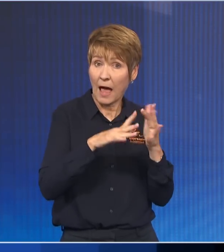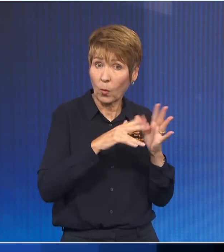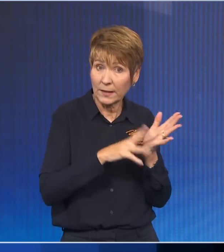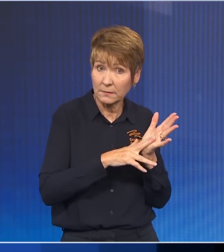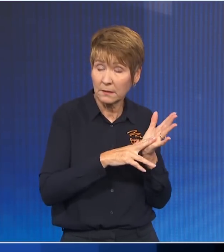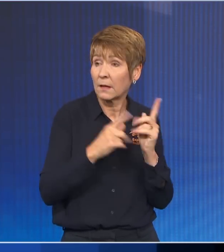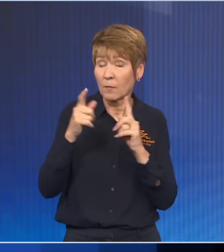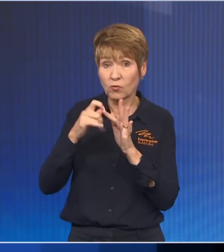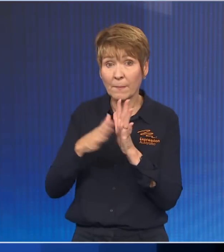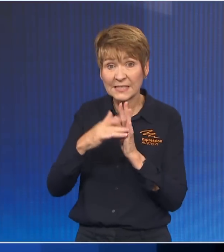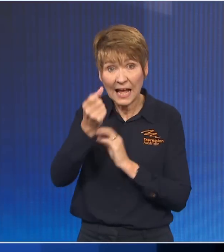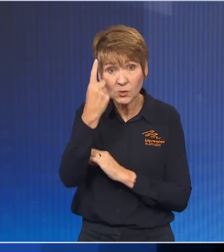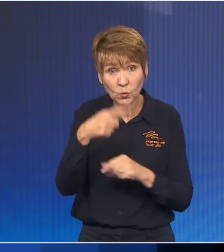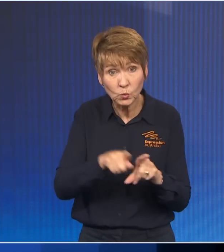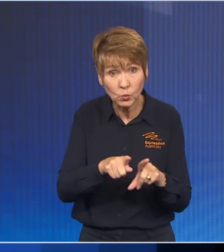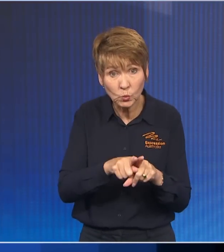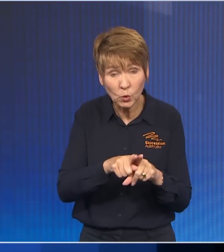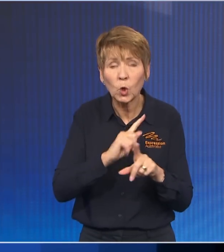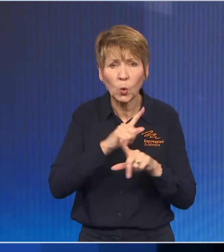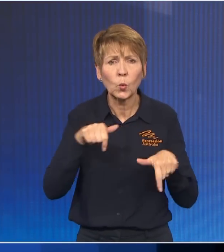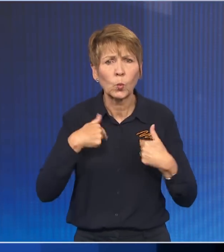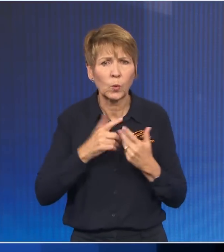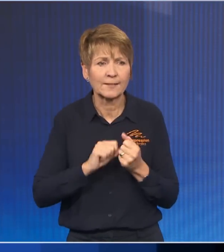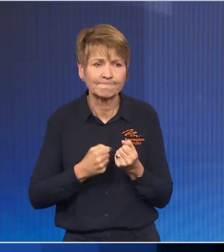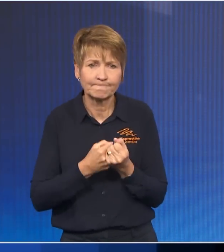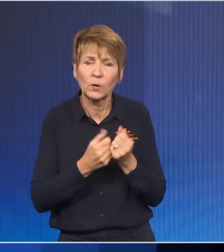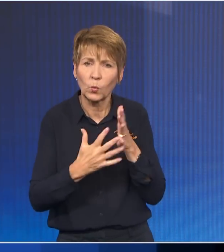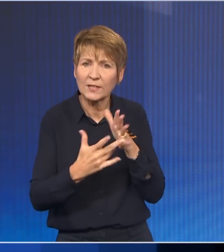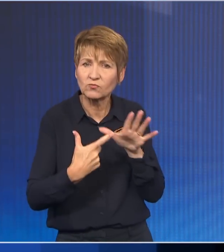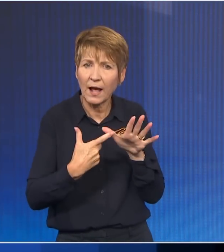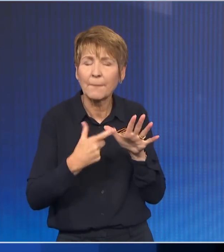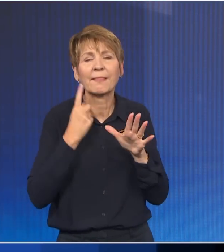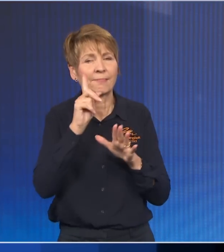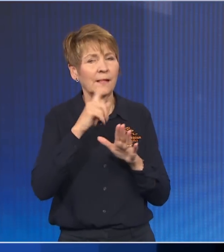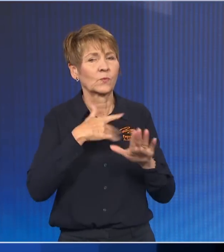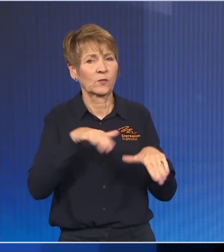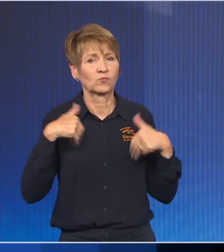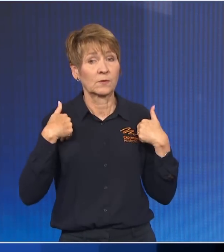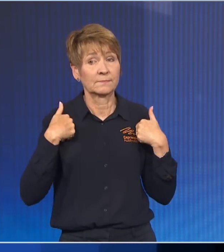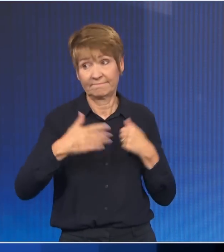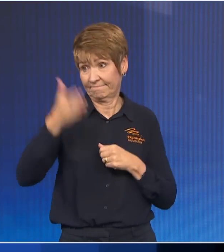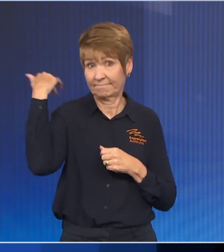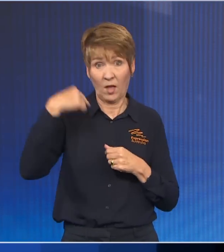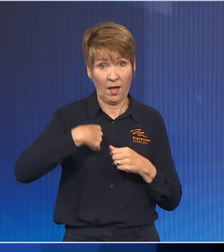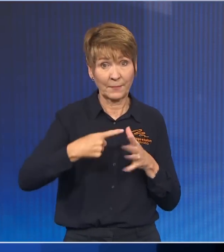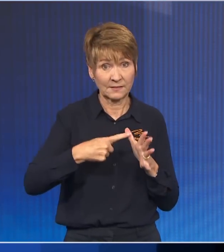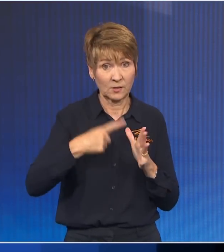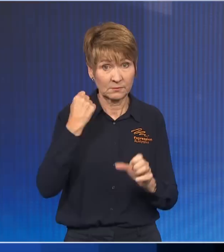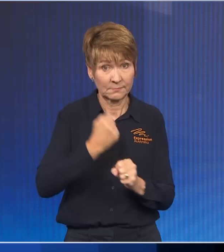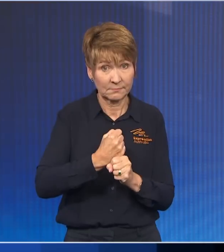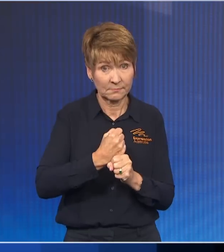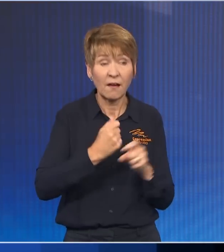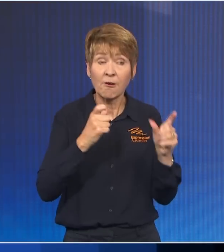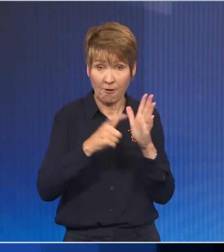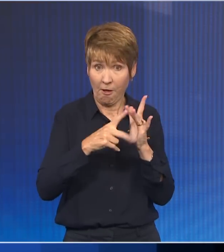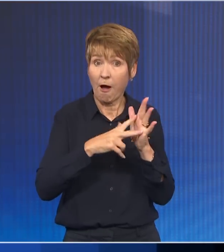Australia and we withdrew from the challenge. In fact, when I was Attorney General, there was another challenge by Clive Palmer to